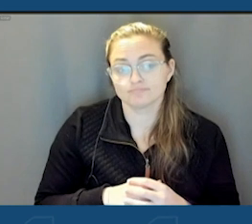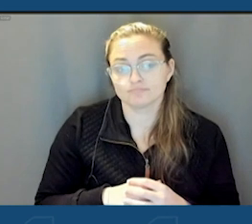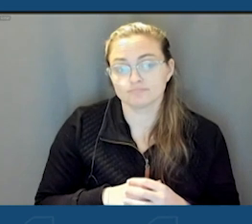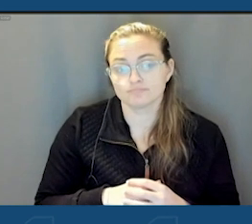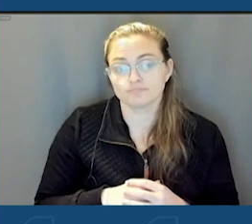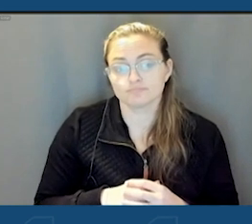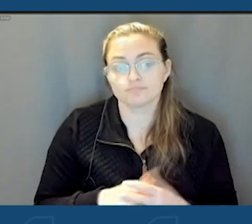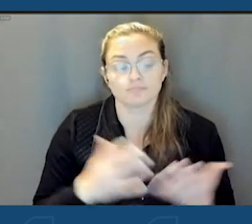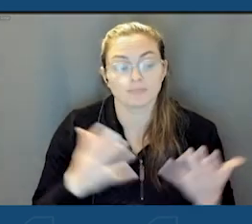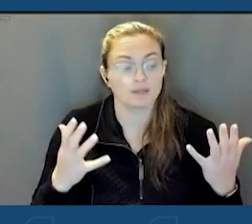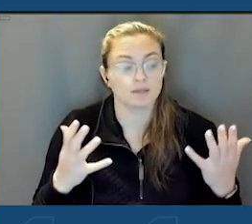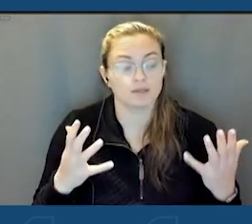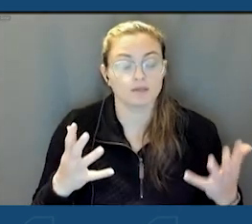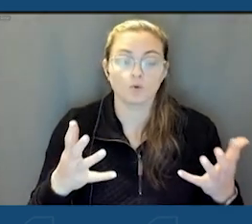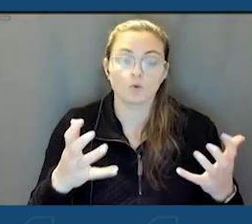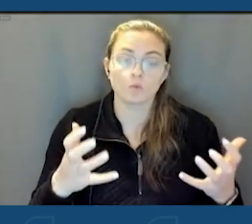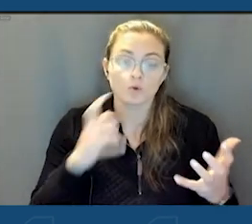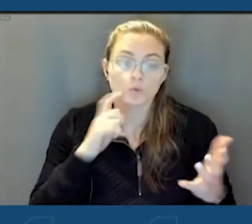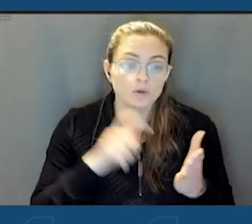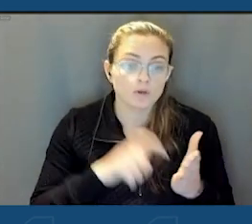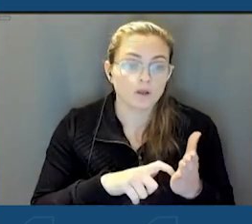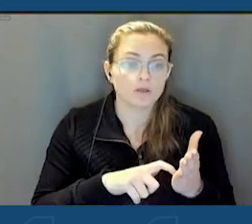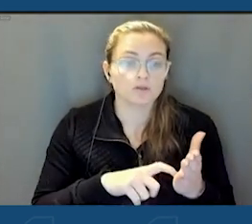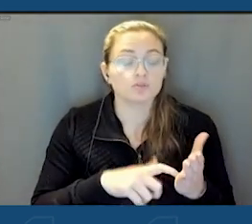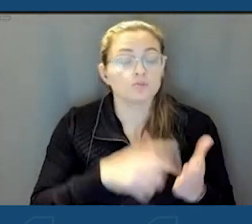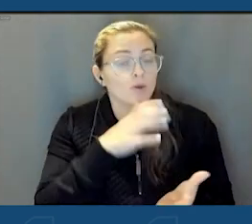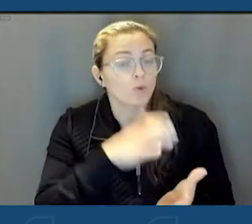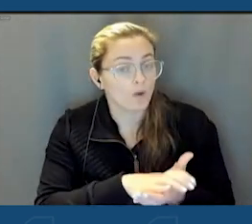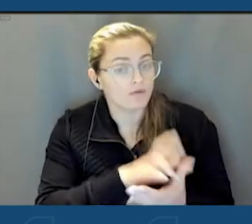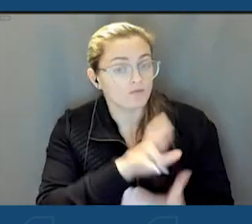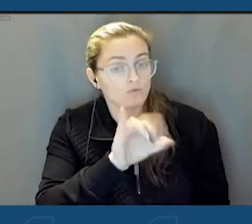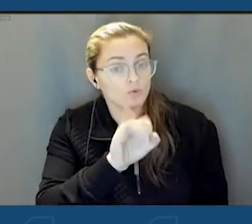And, uh, I'd like to acknowledge the presence of my lovely wife, Rosita.